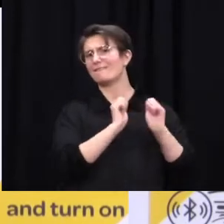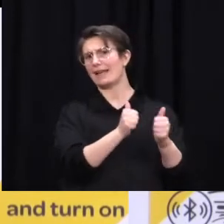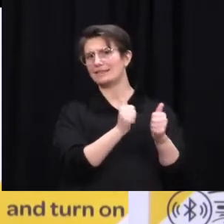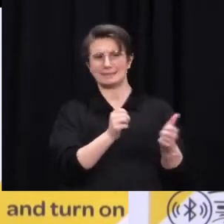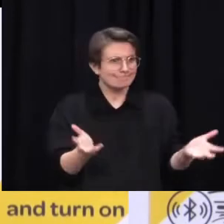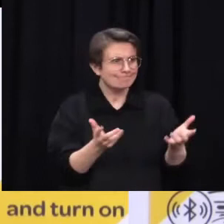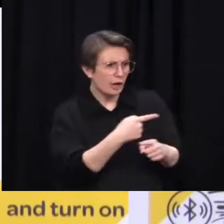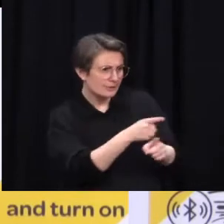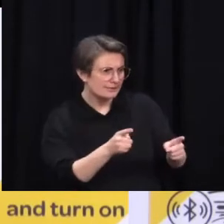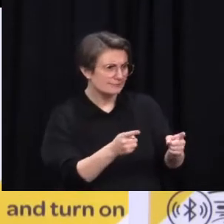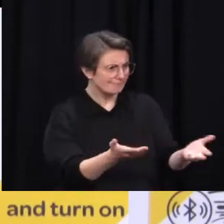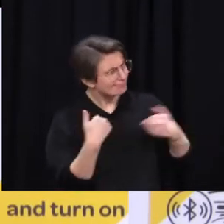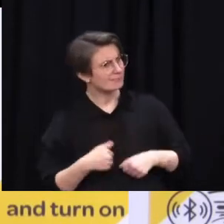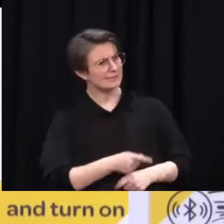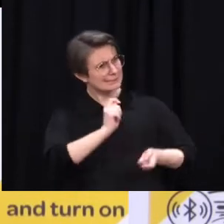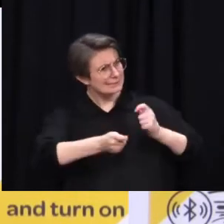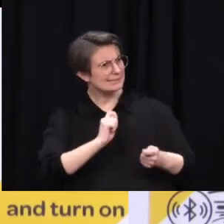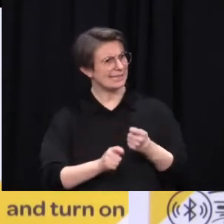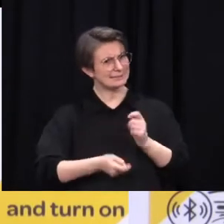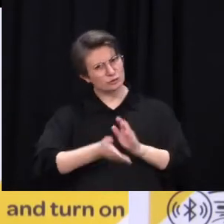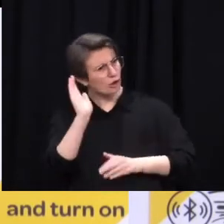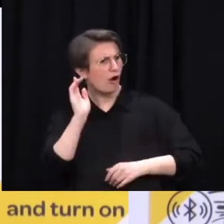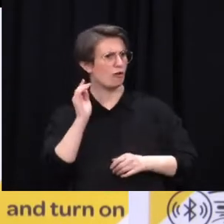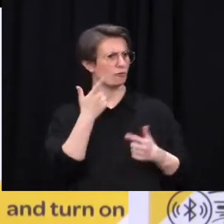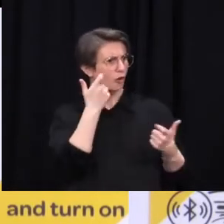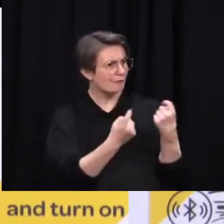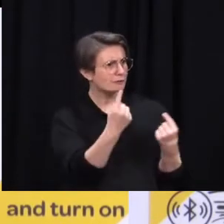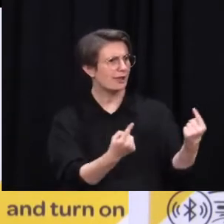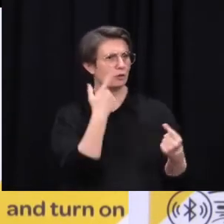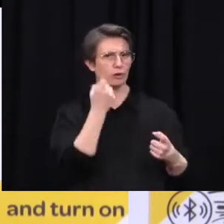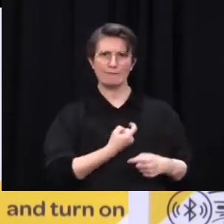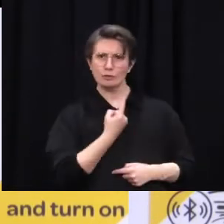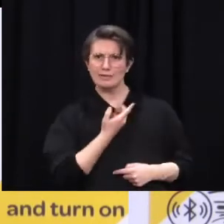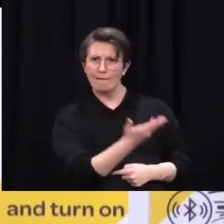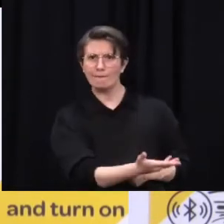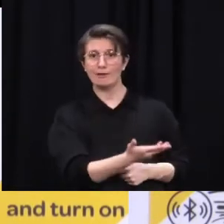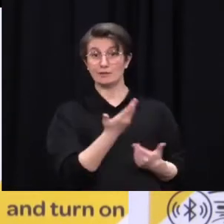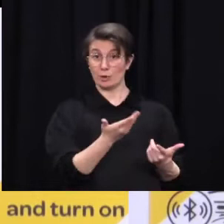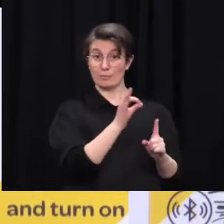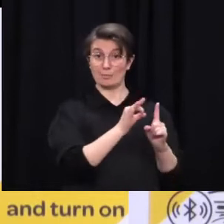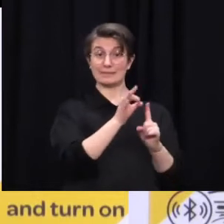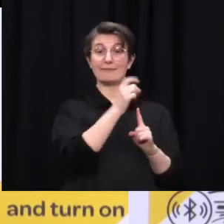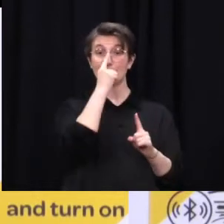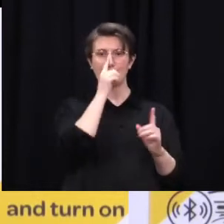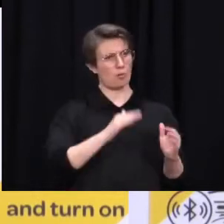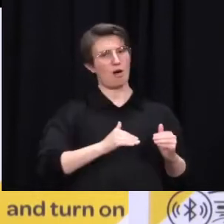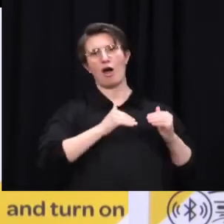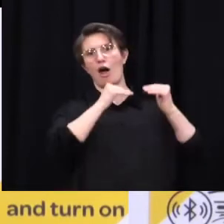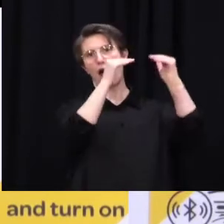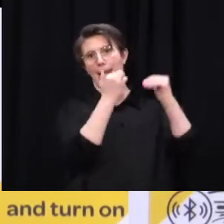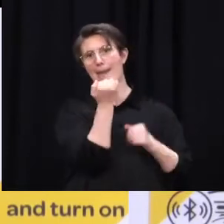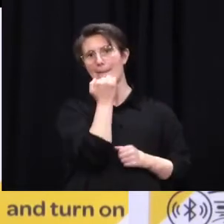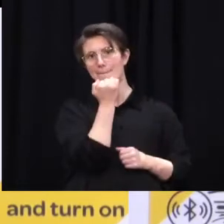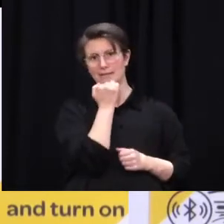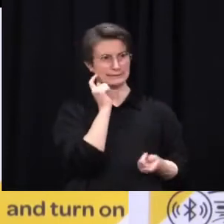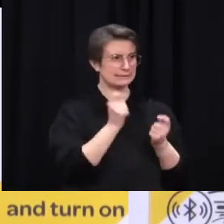testing results. So by far the highest rate of testing is amongst our Pacific community and we want to encourage that because by getting